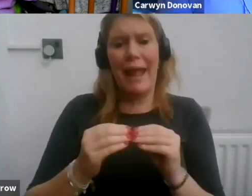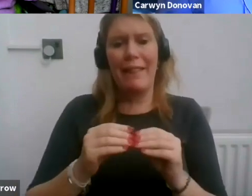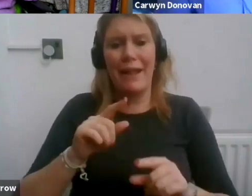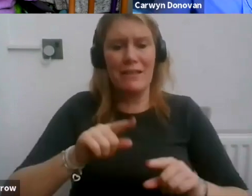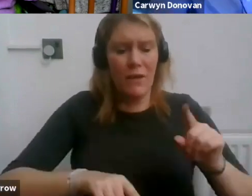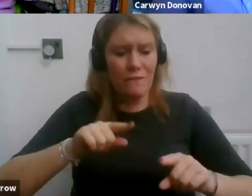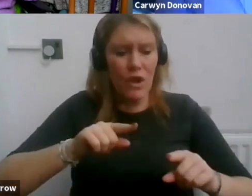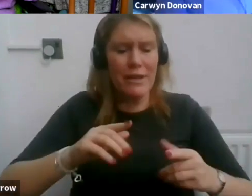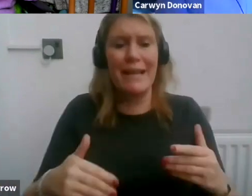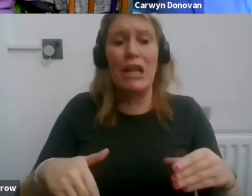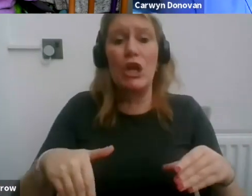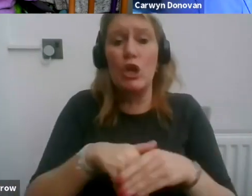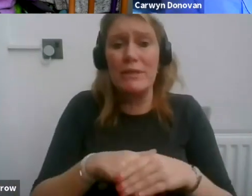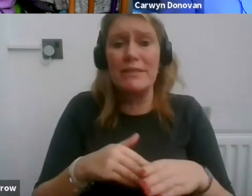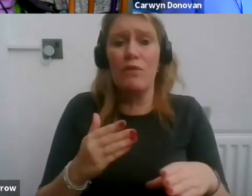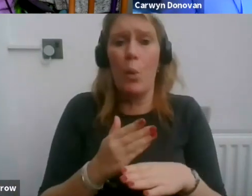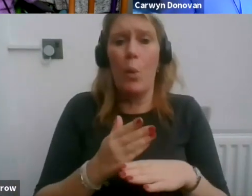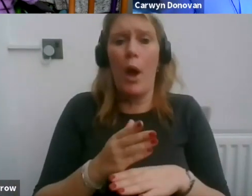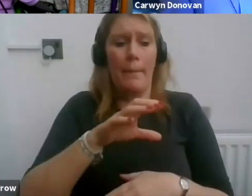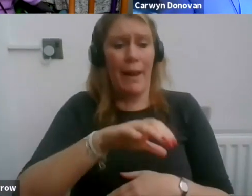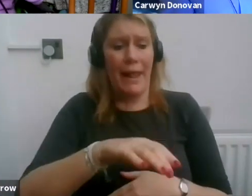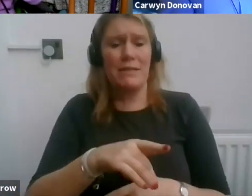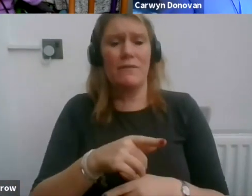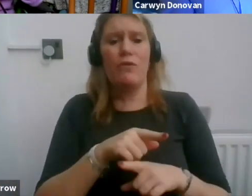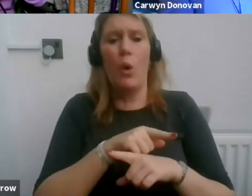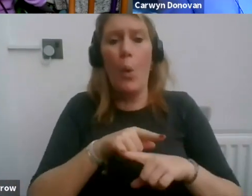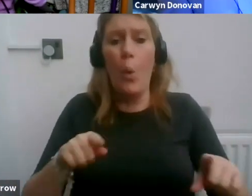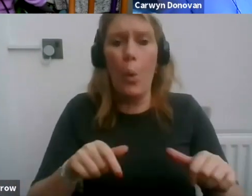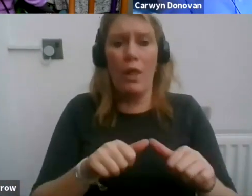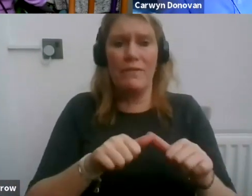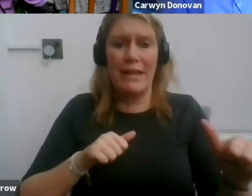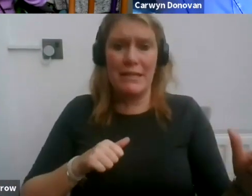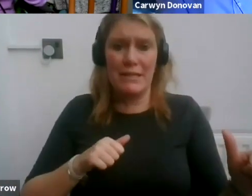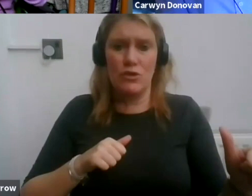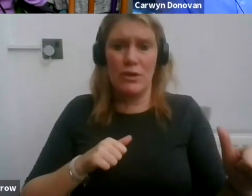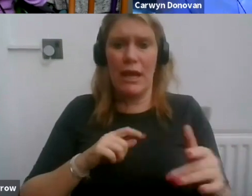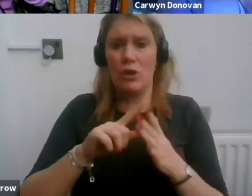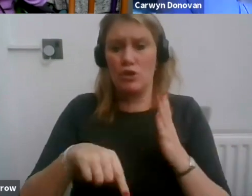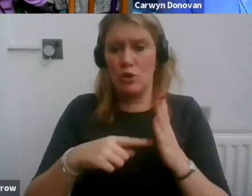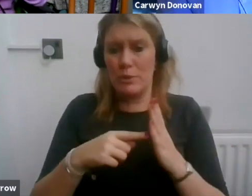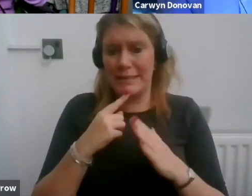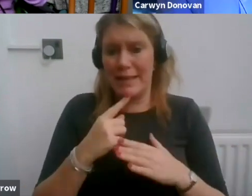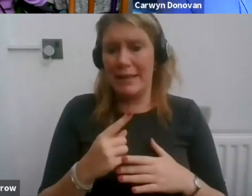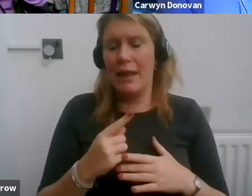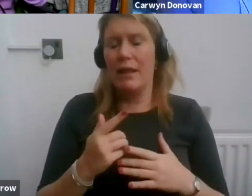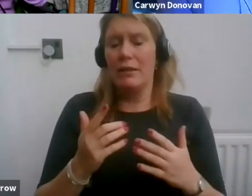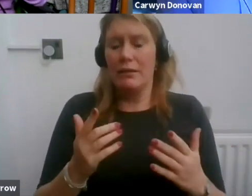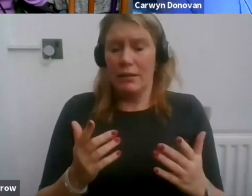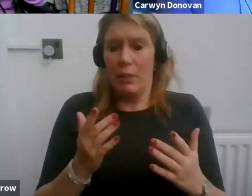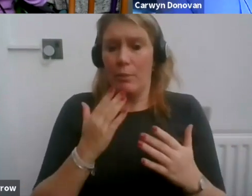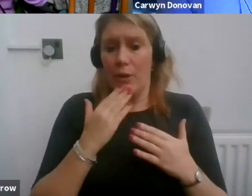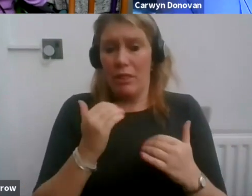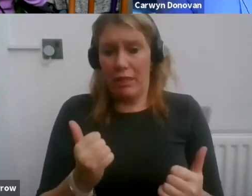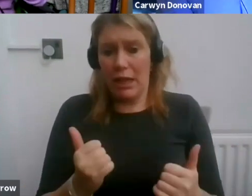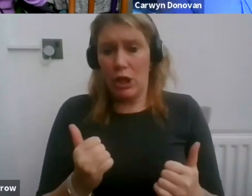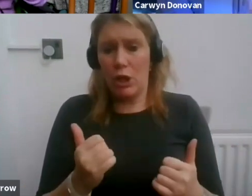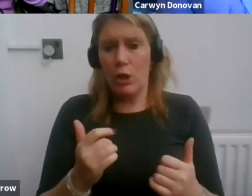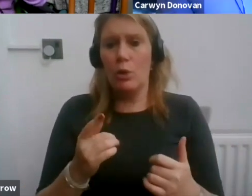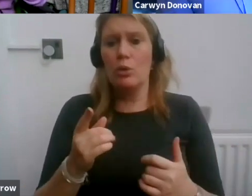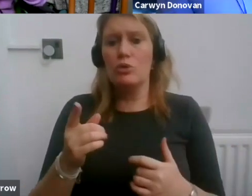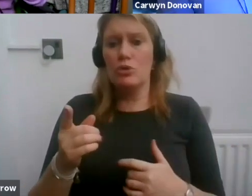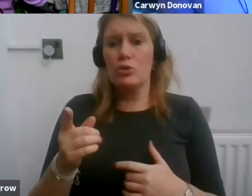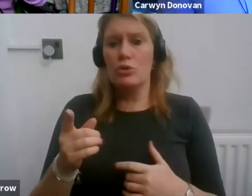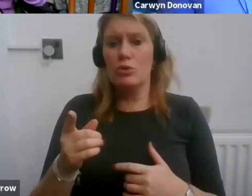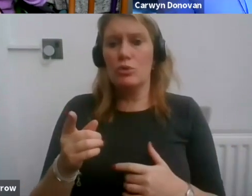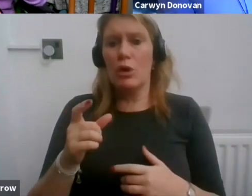of the industry isn't it? It is and on that note I'm going to say thank you very much